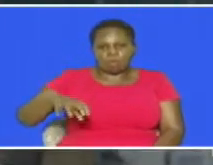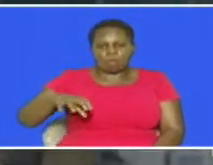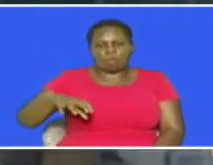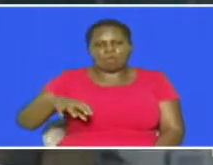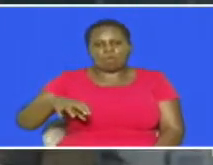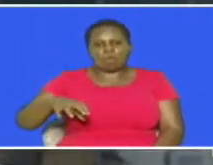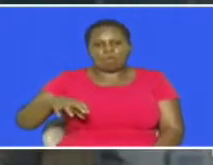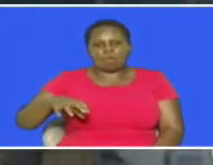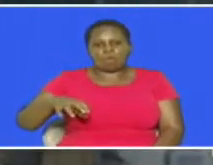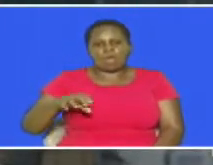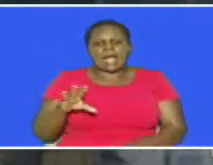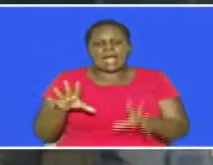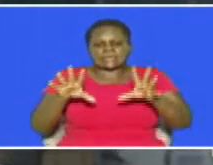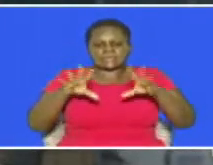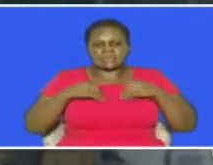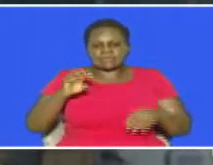to be admitted into the east africa community